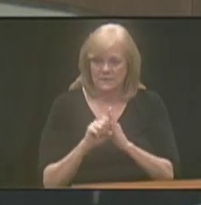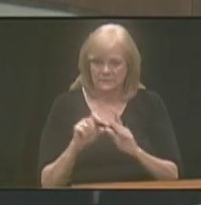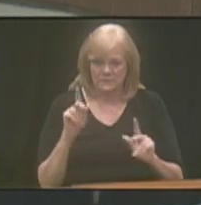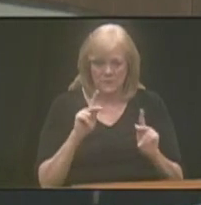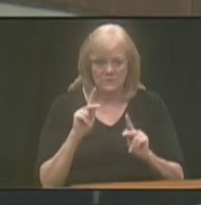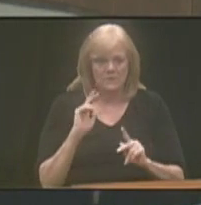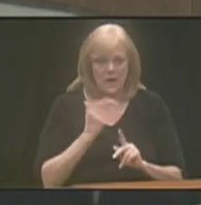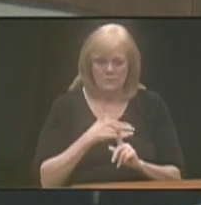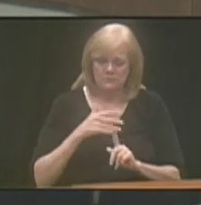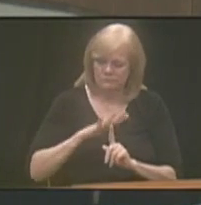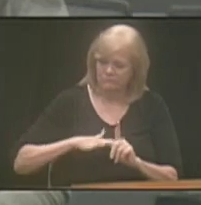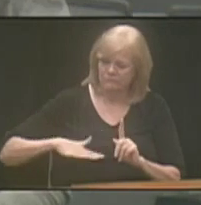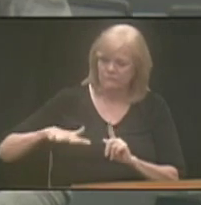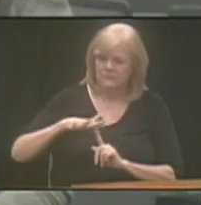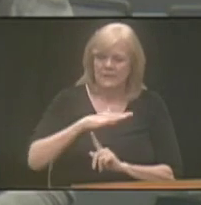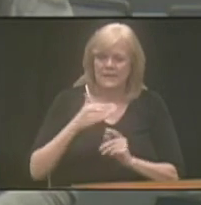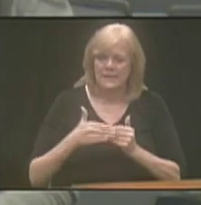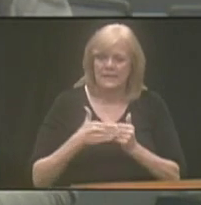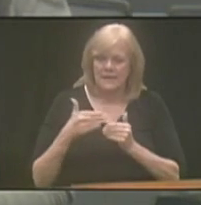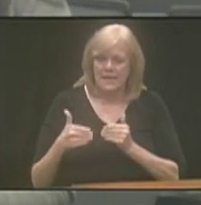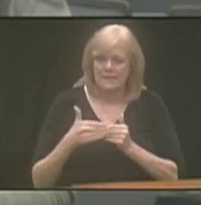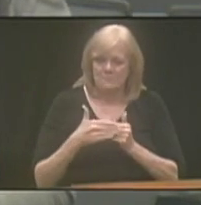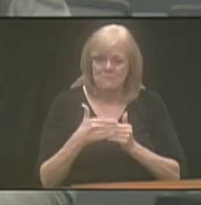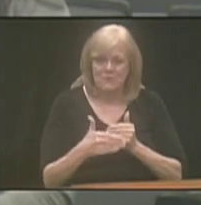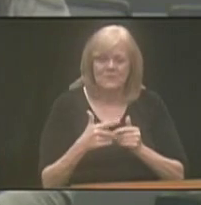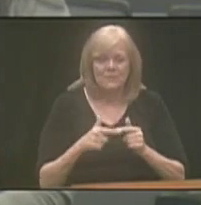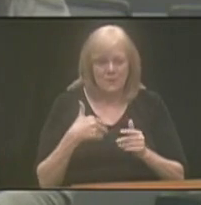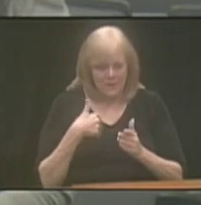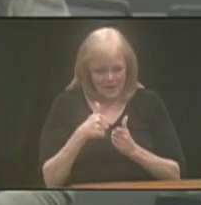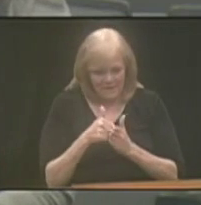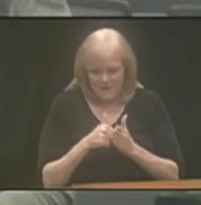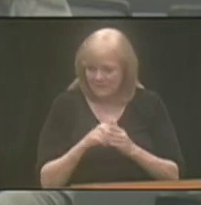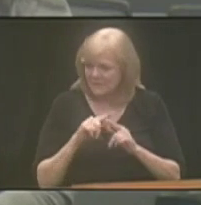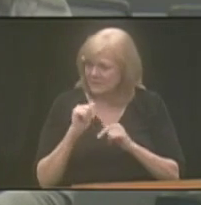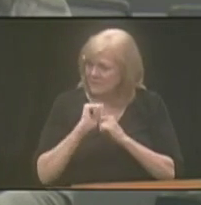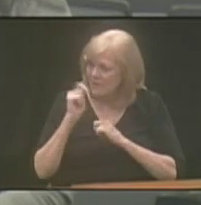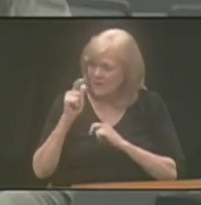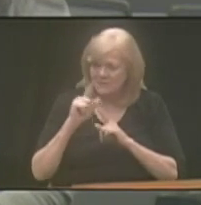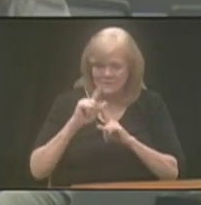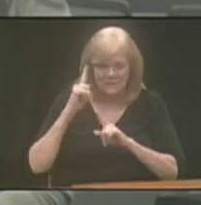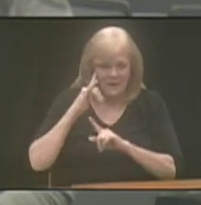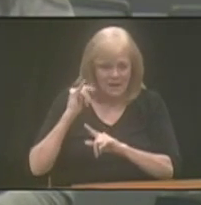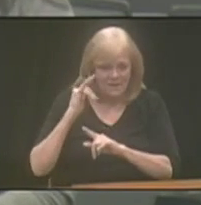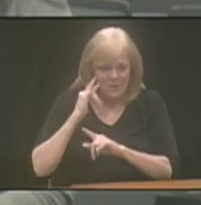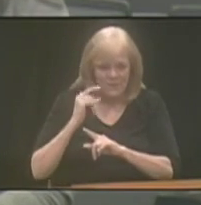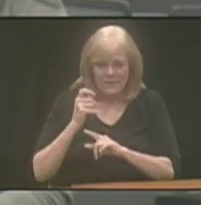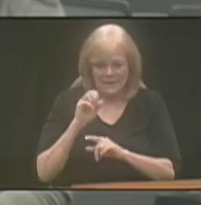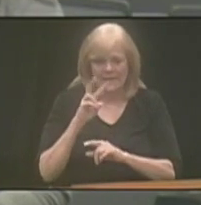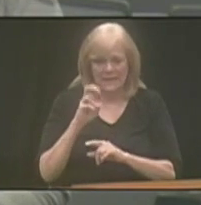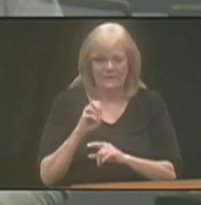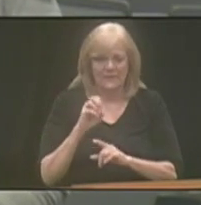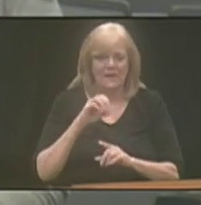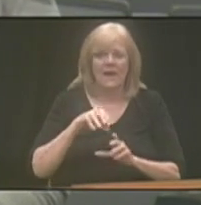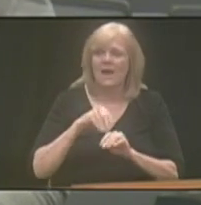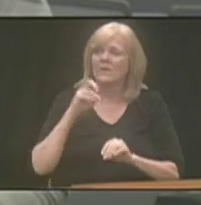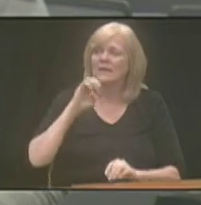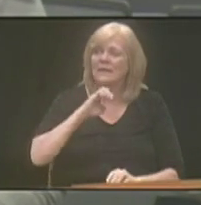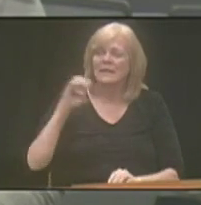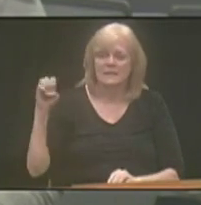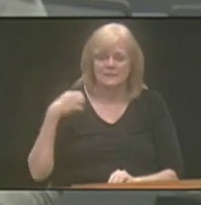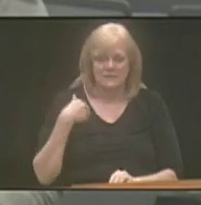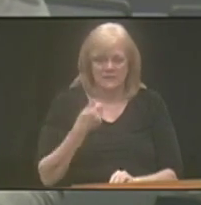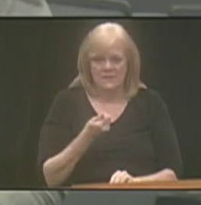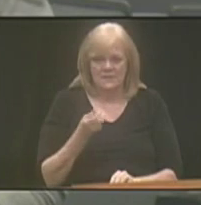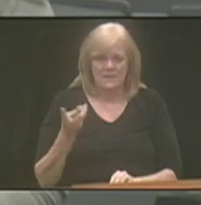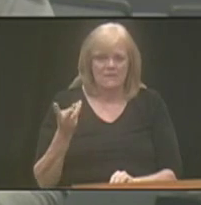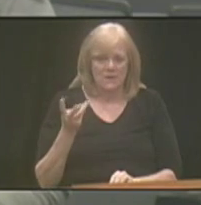are kind of our surrounding neighbors, but we have accounts as far away as California and even pushing out east despite having